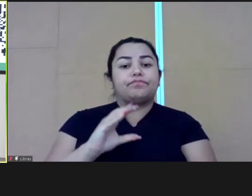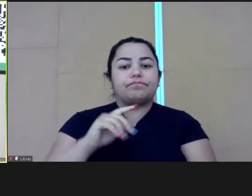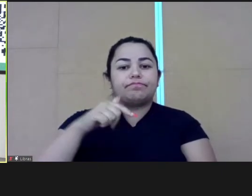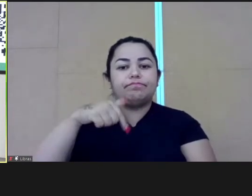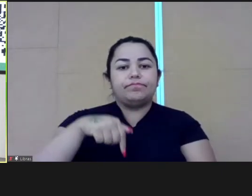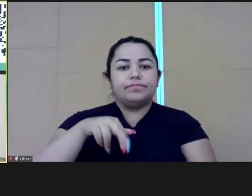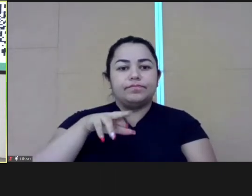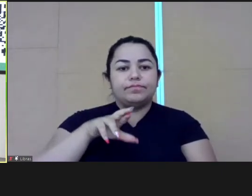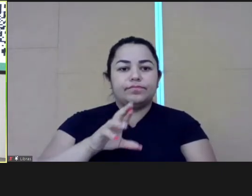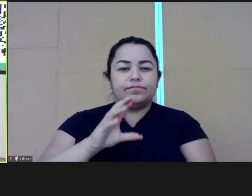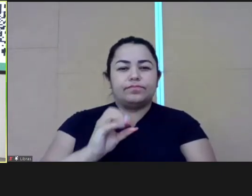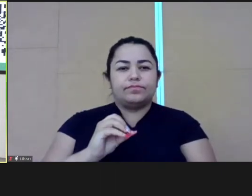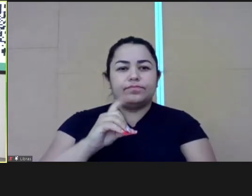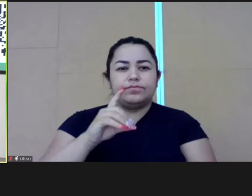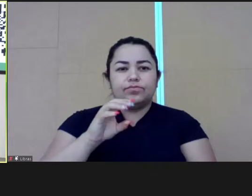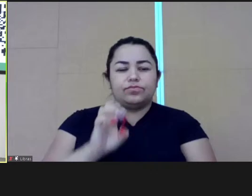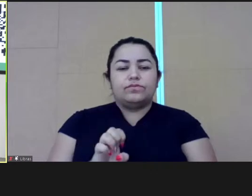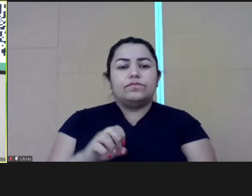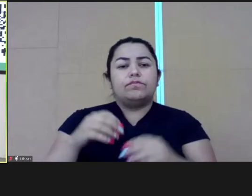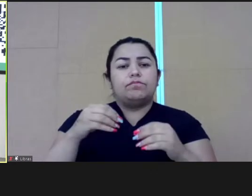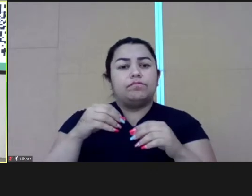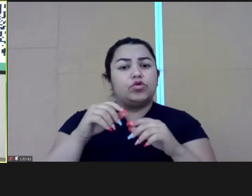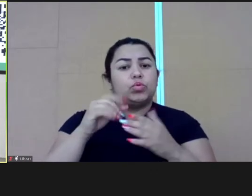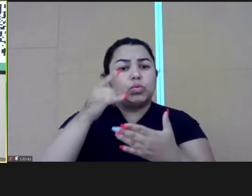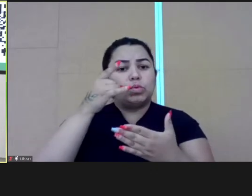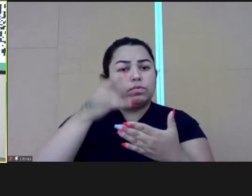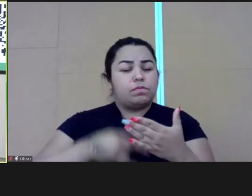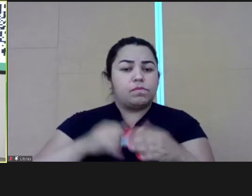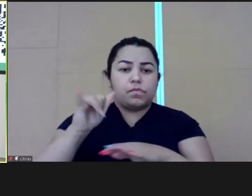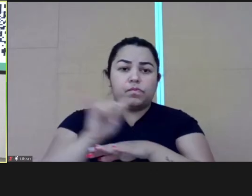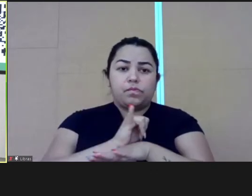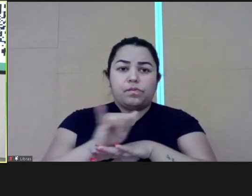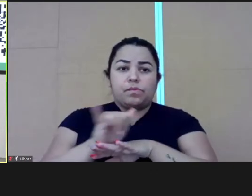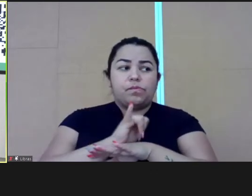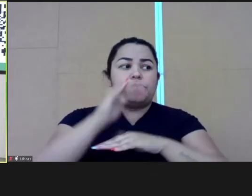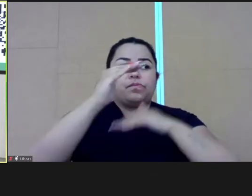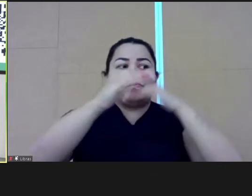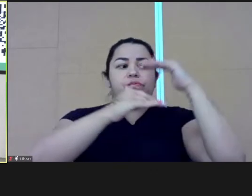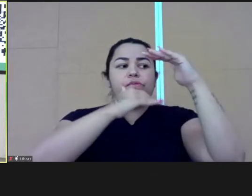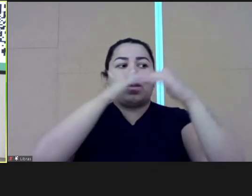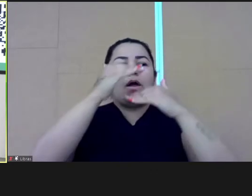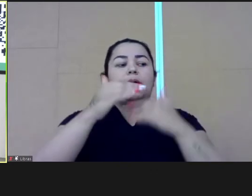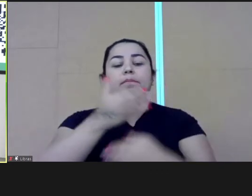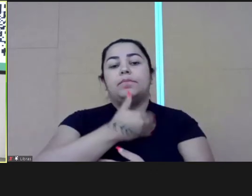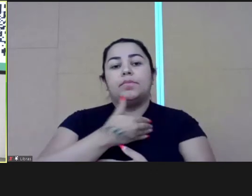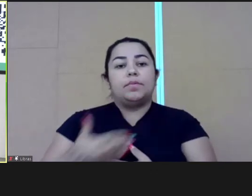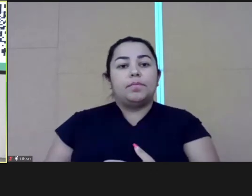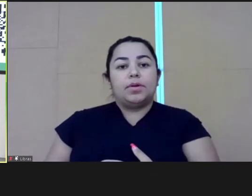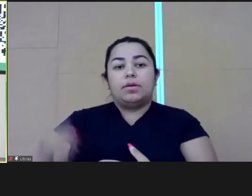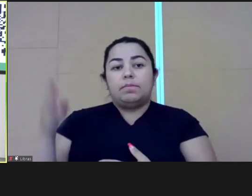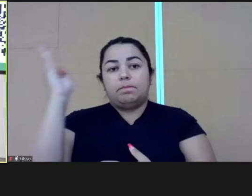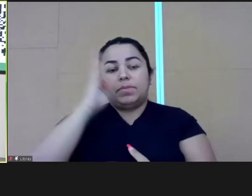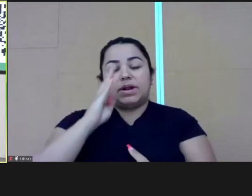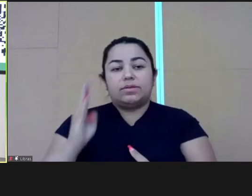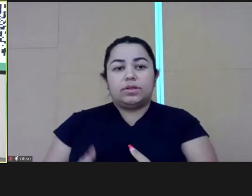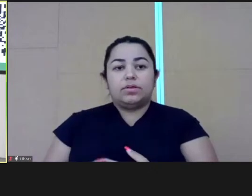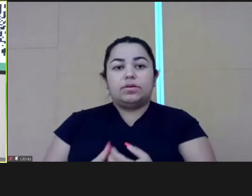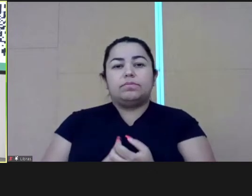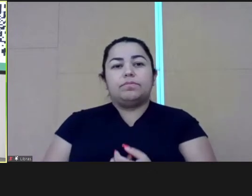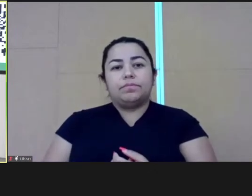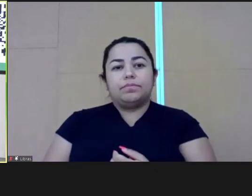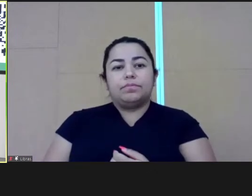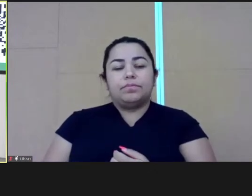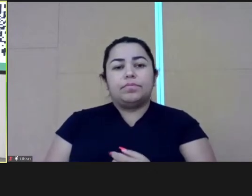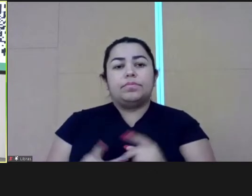code of this document we are just launching, which is the leadership and strategy